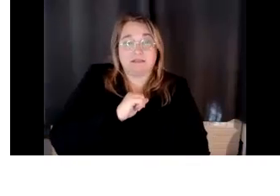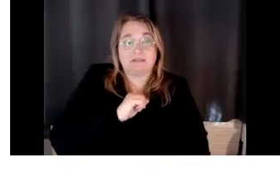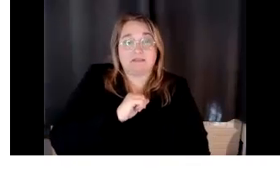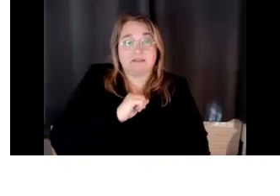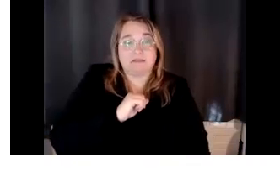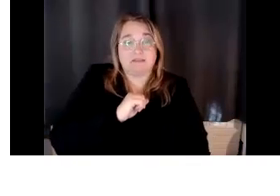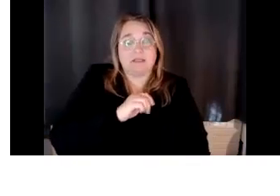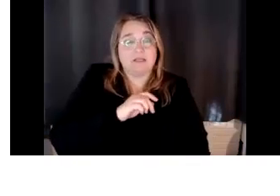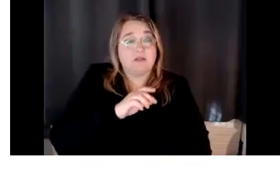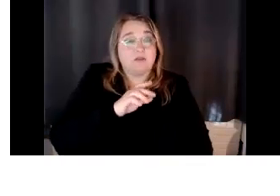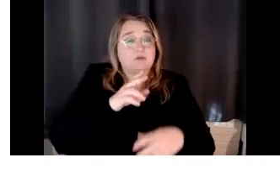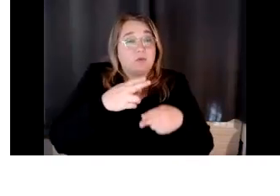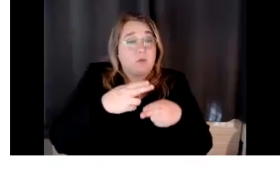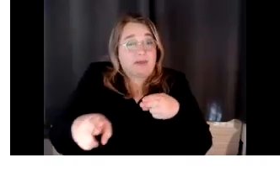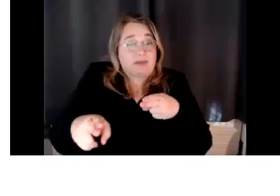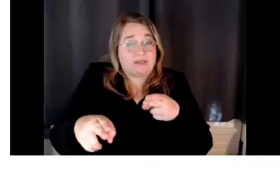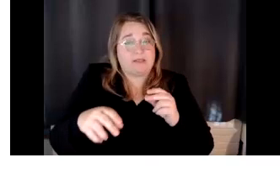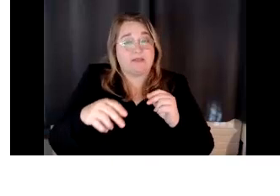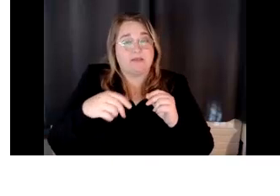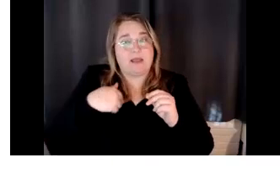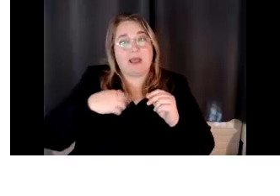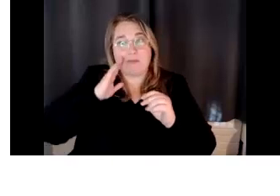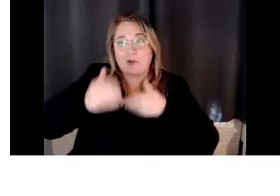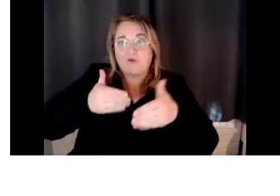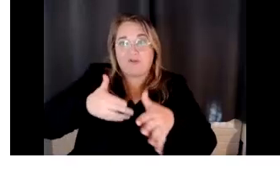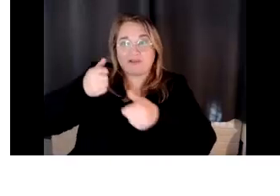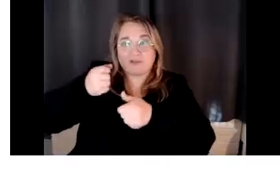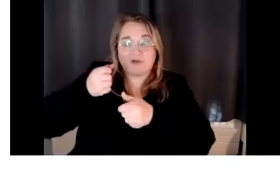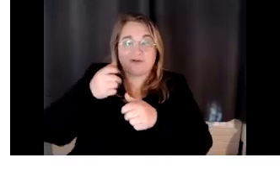really quickly, I'm going to start, I'm going go faster. I promise. Um,